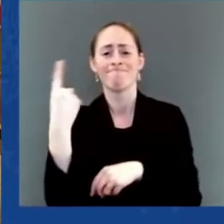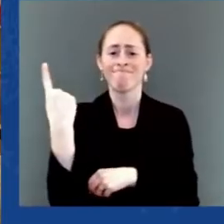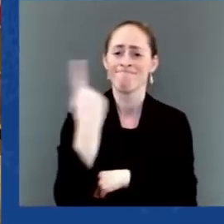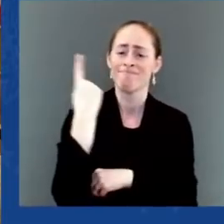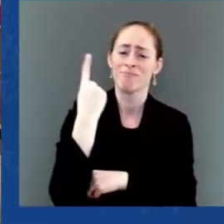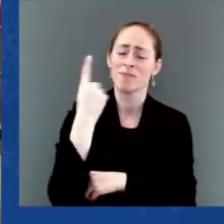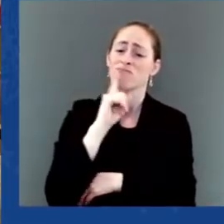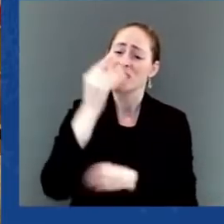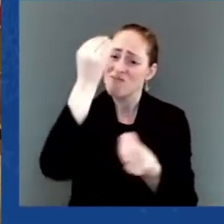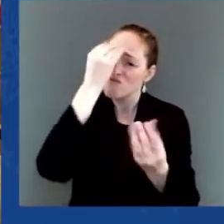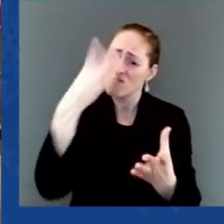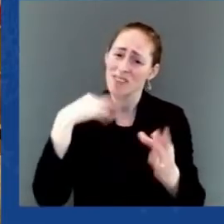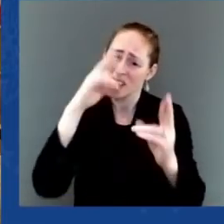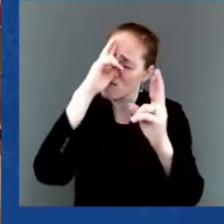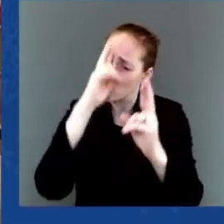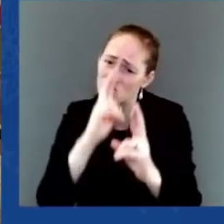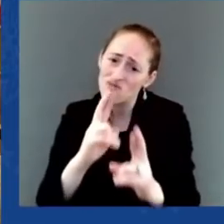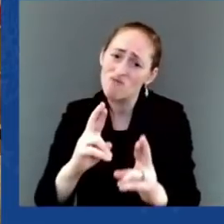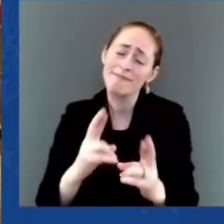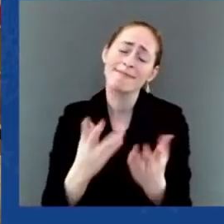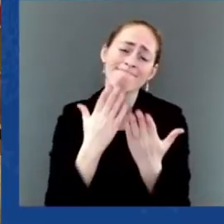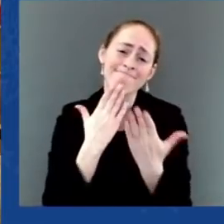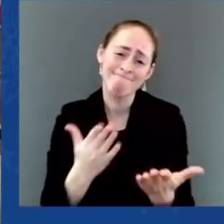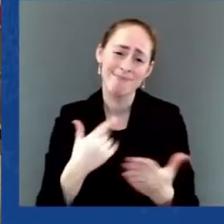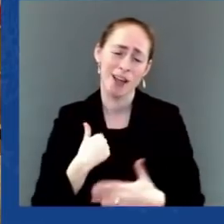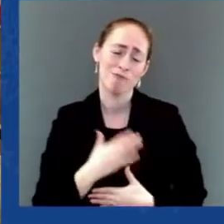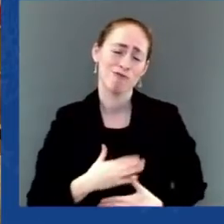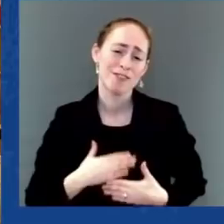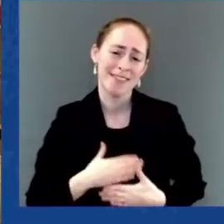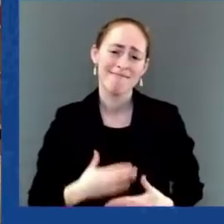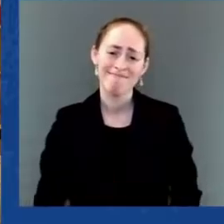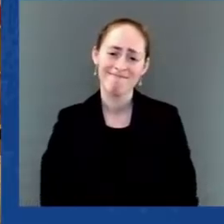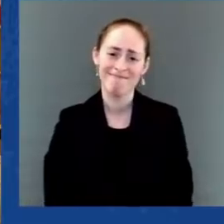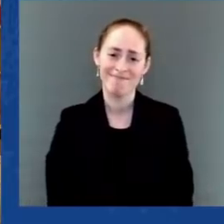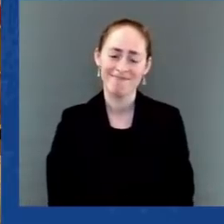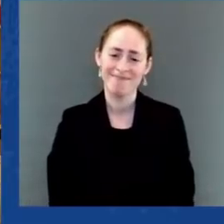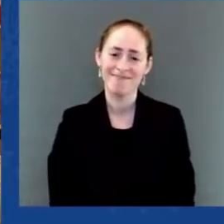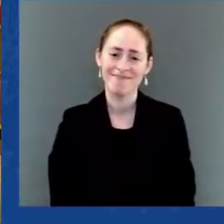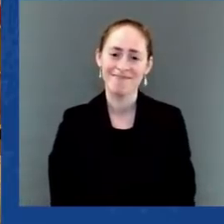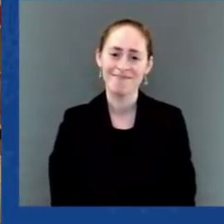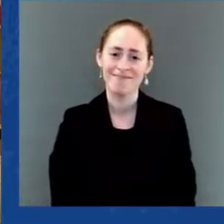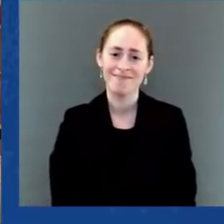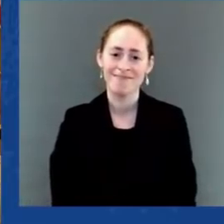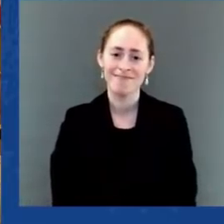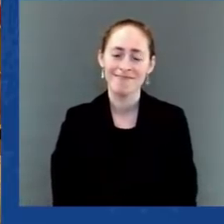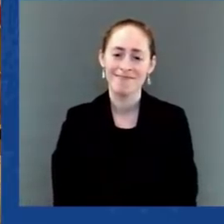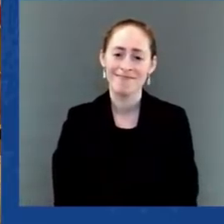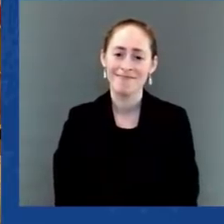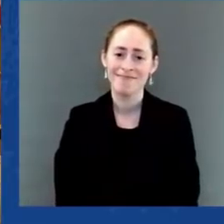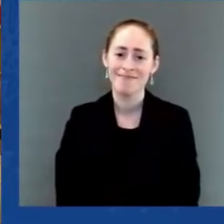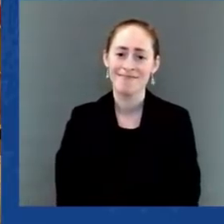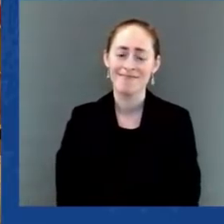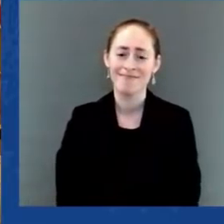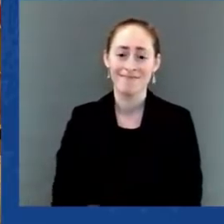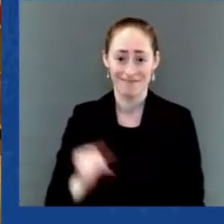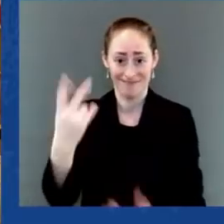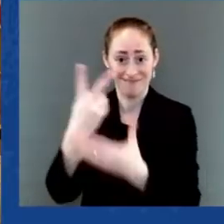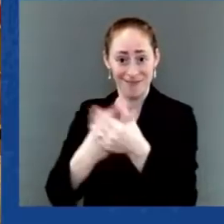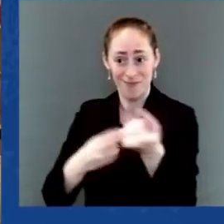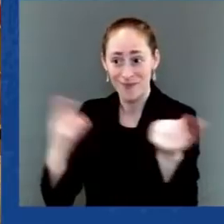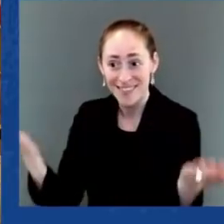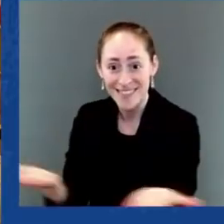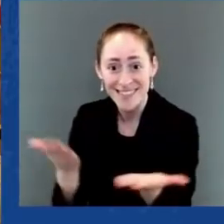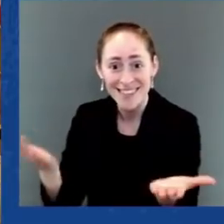can agree on the fact that we are living in, let's say, interesting times of adversity and